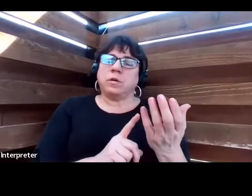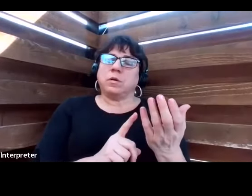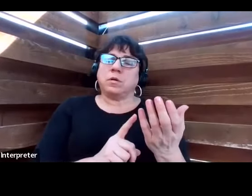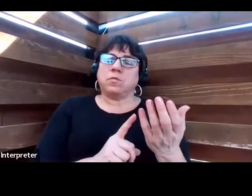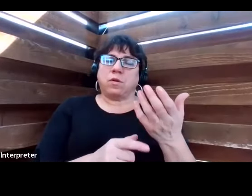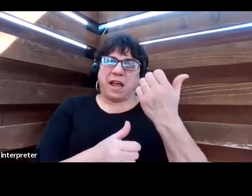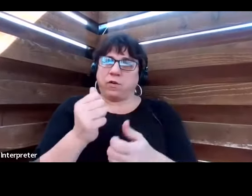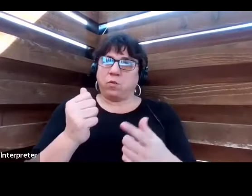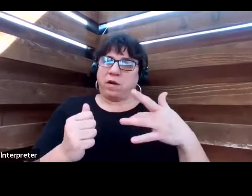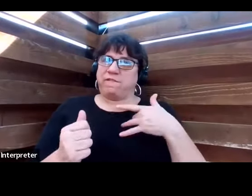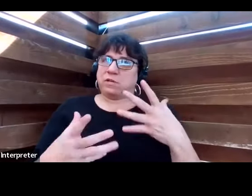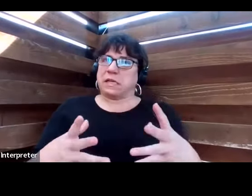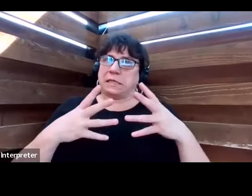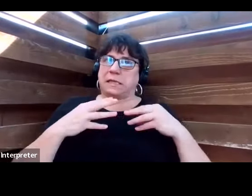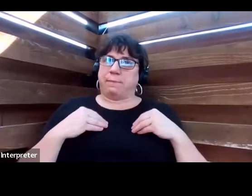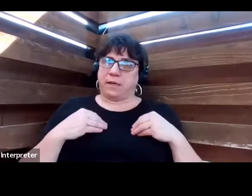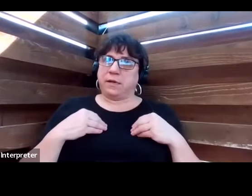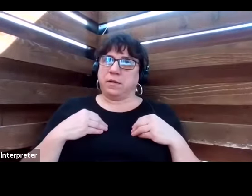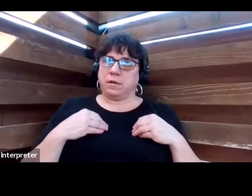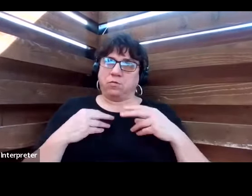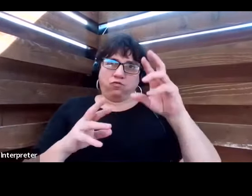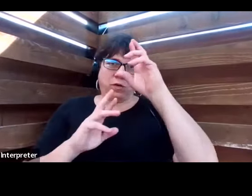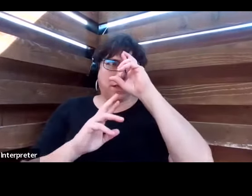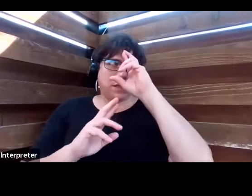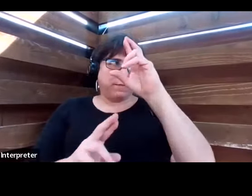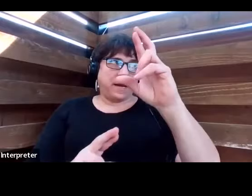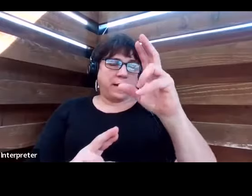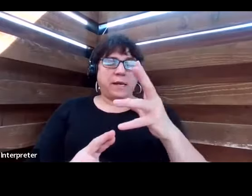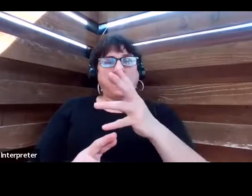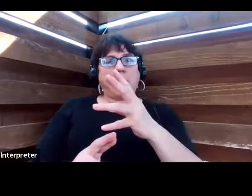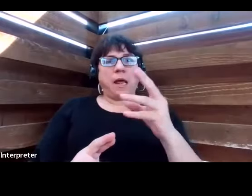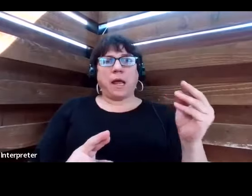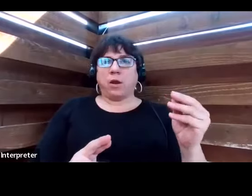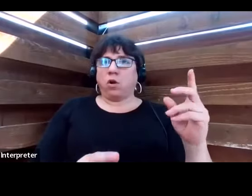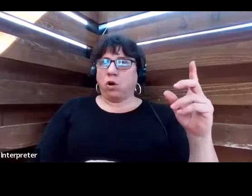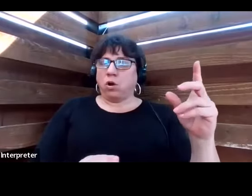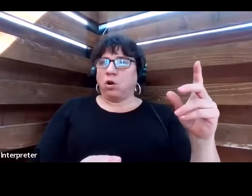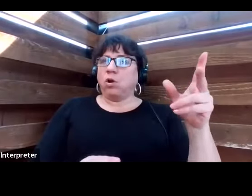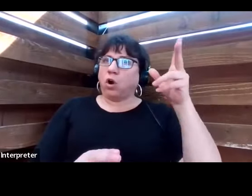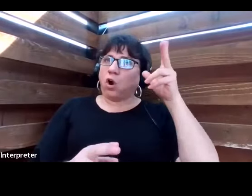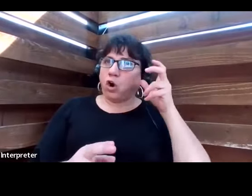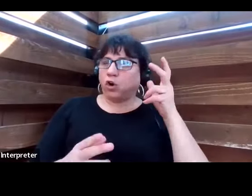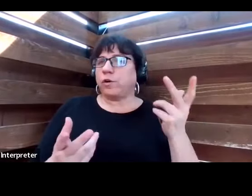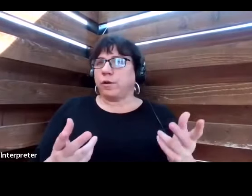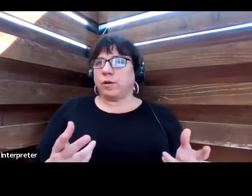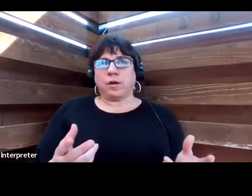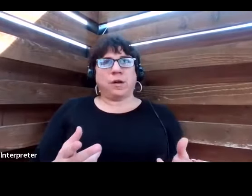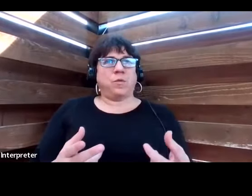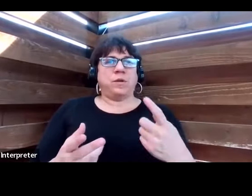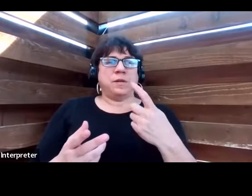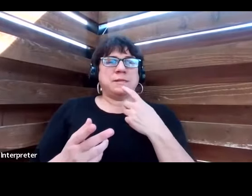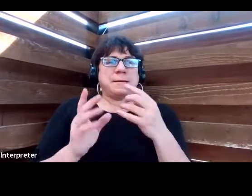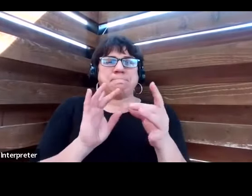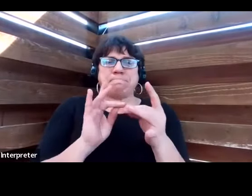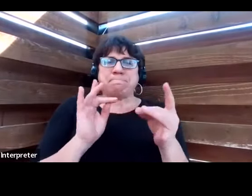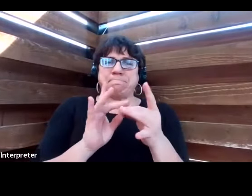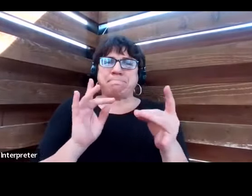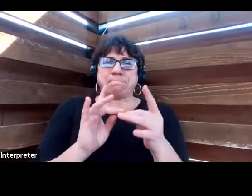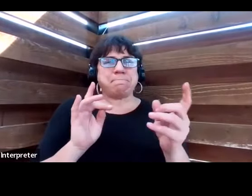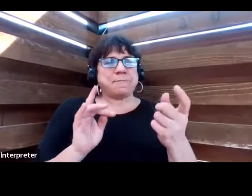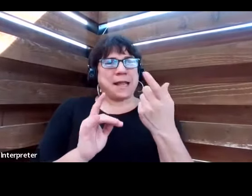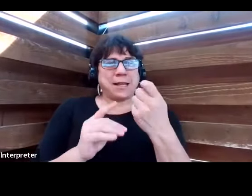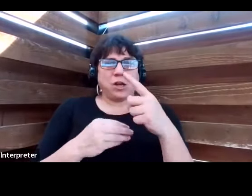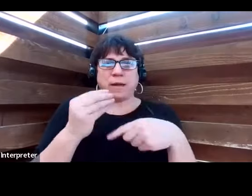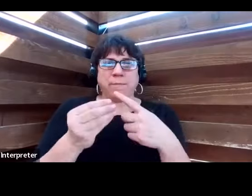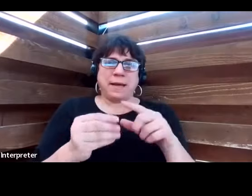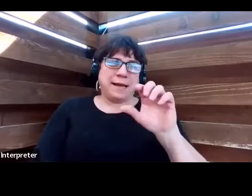everyone feels accepted, respected, and heard. I want to say a little bit about